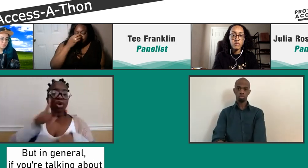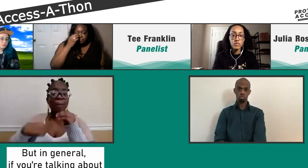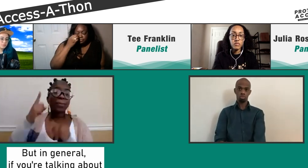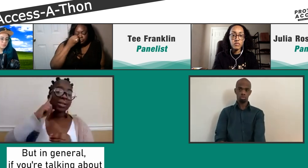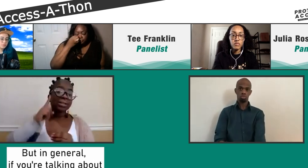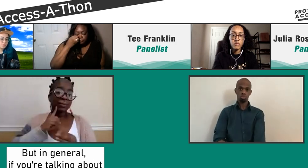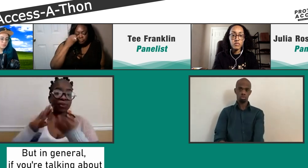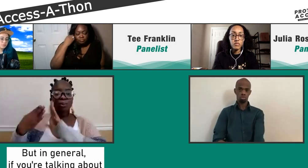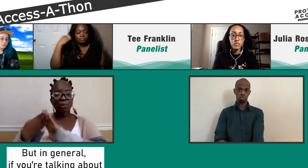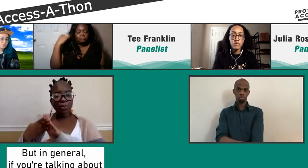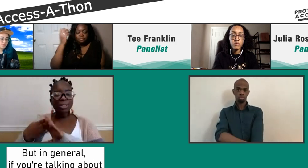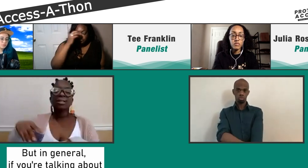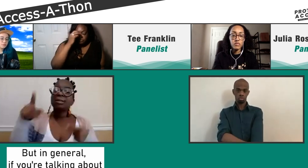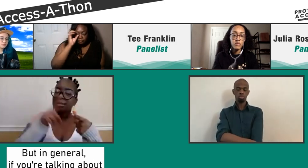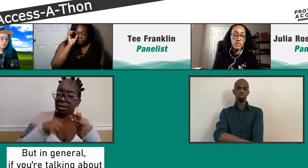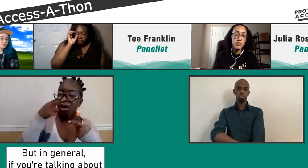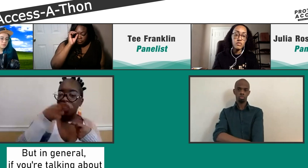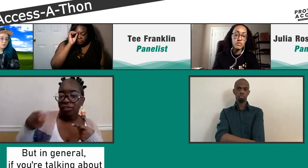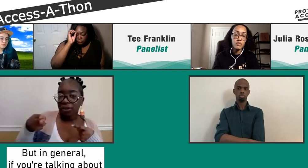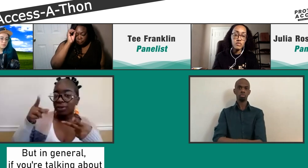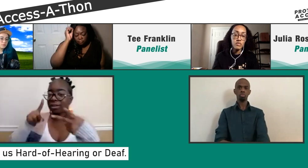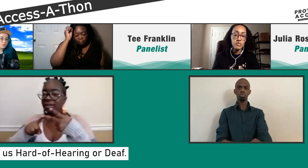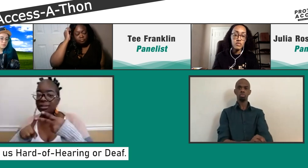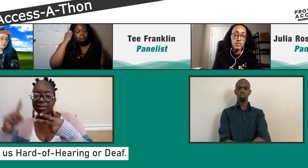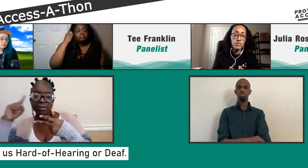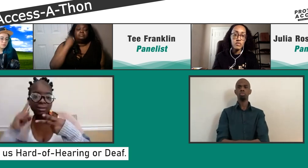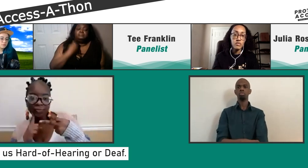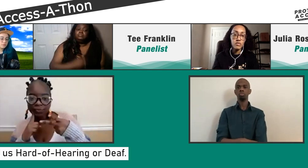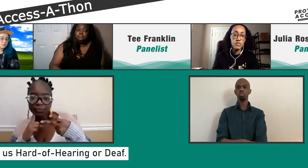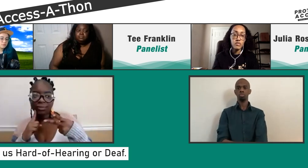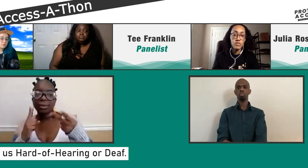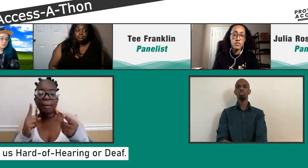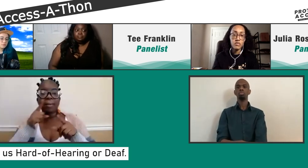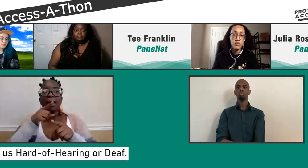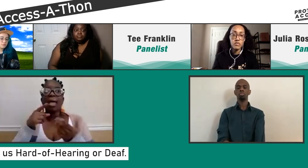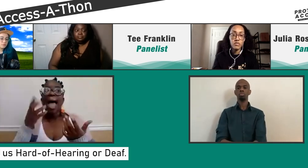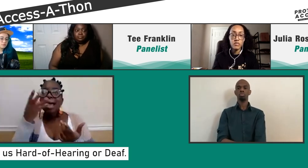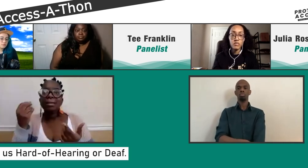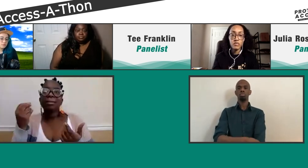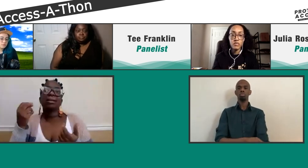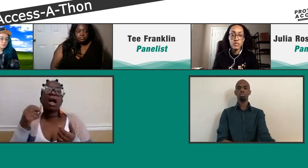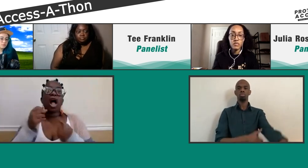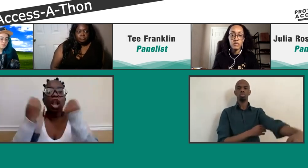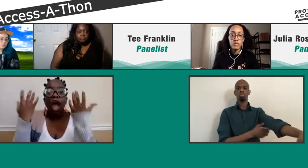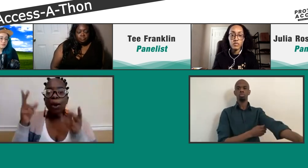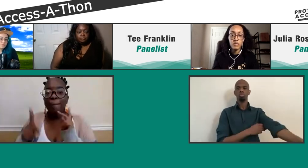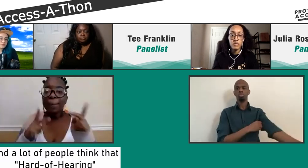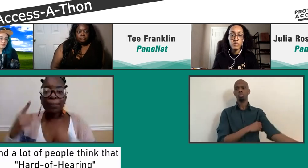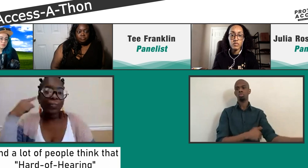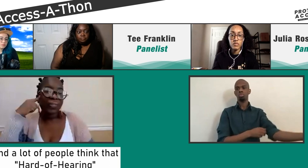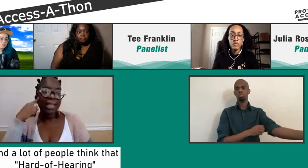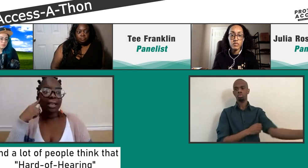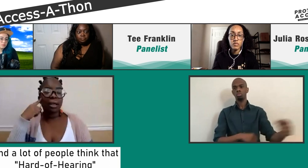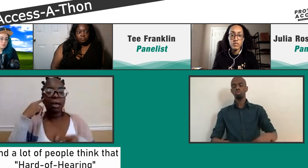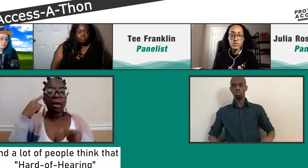you know, that it's okay to generalize us and generalize our community with those words. So, I'm making it clear that the two words that